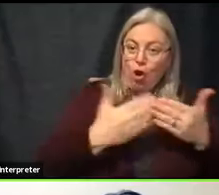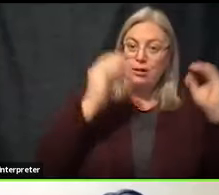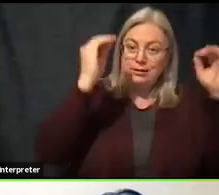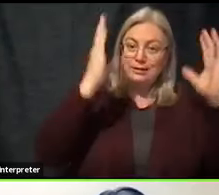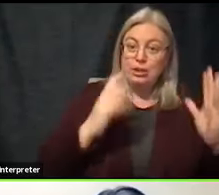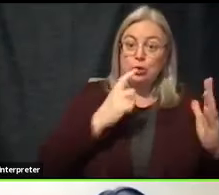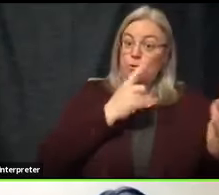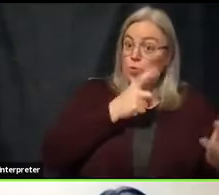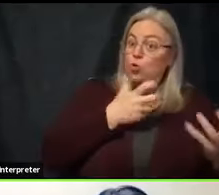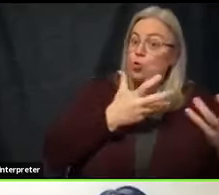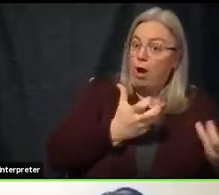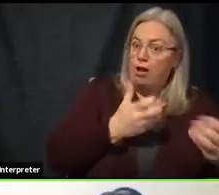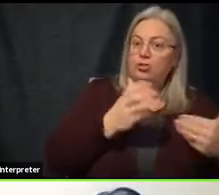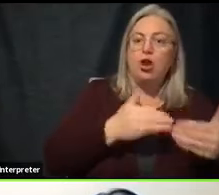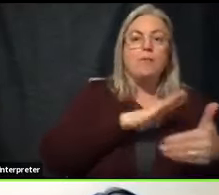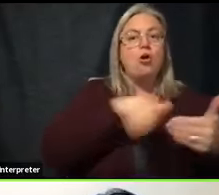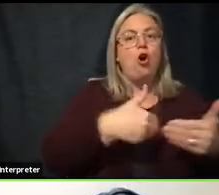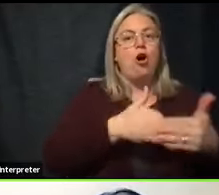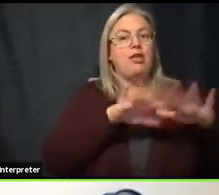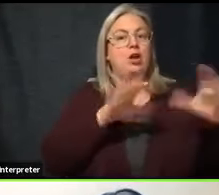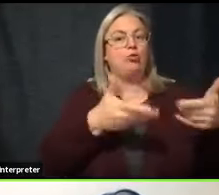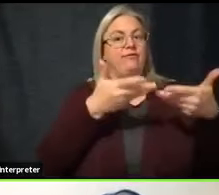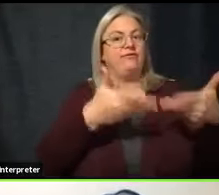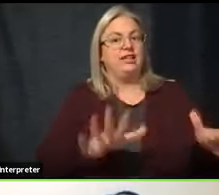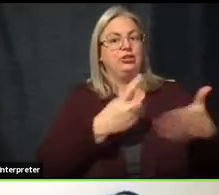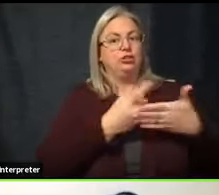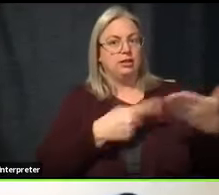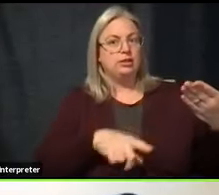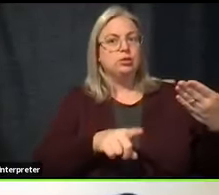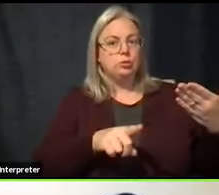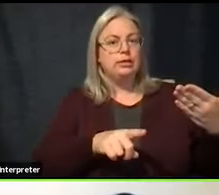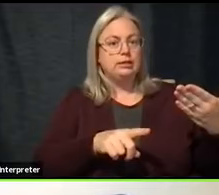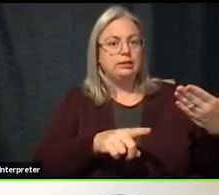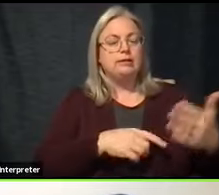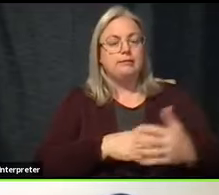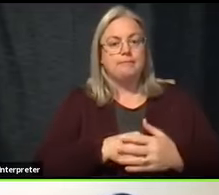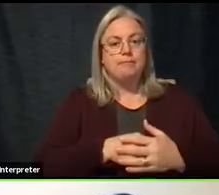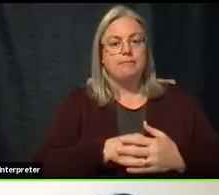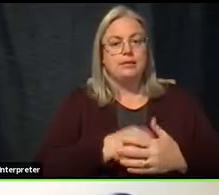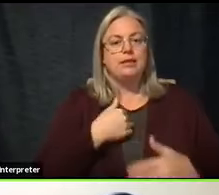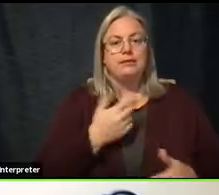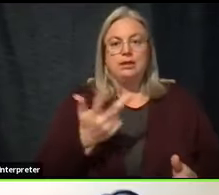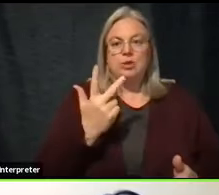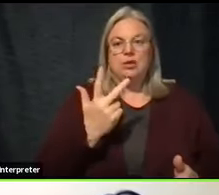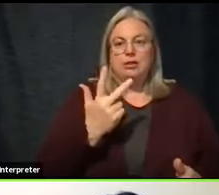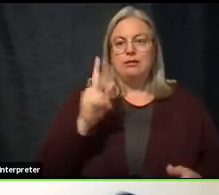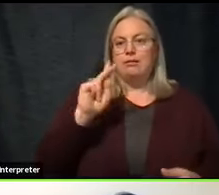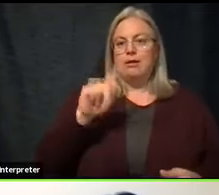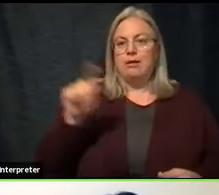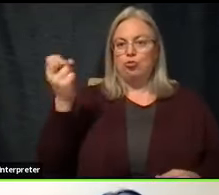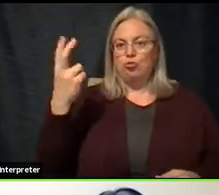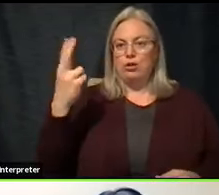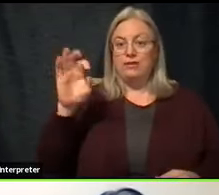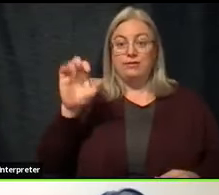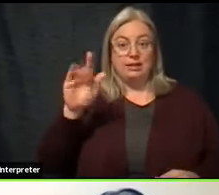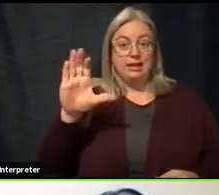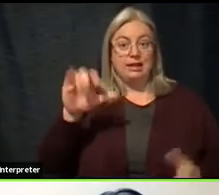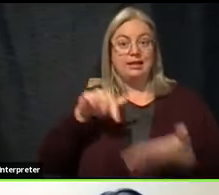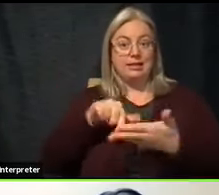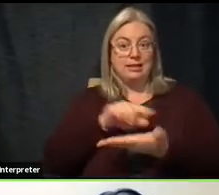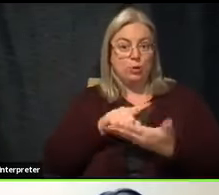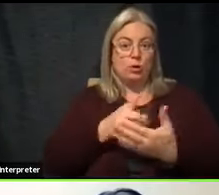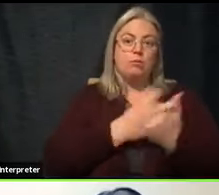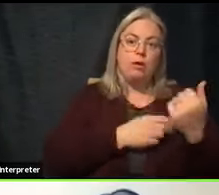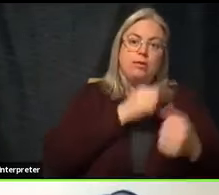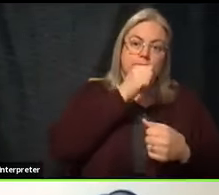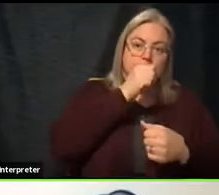interested in receiving the vaccine next week. We have three K through 12 clinics this week for both public and private